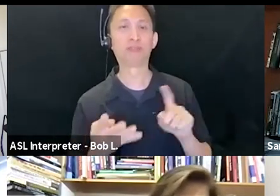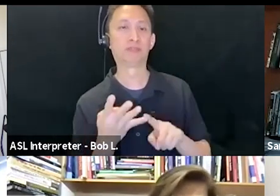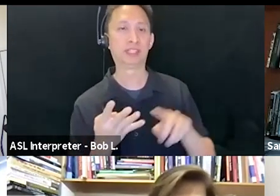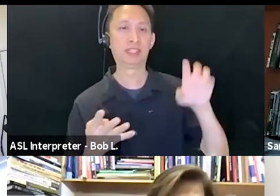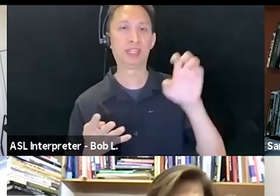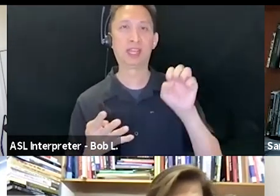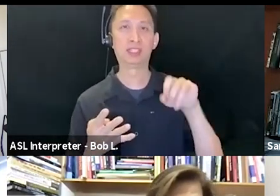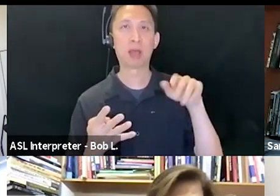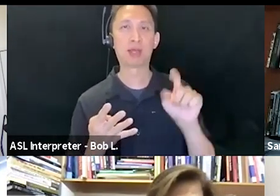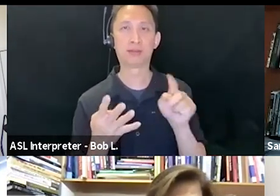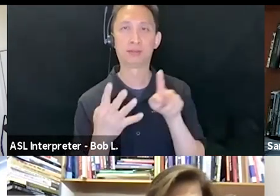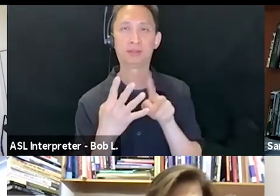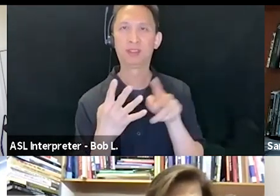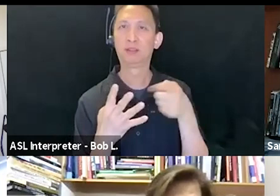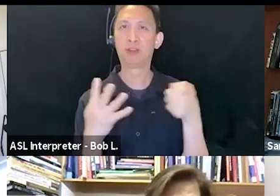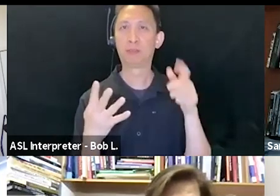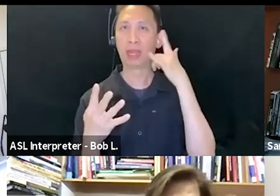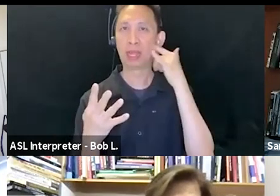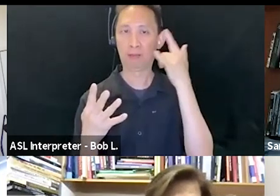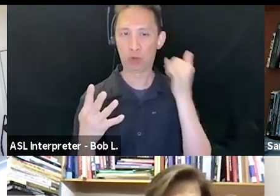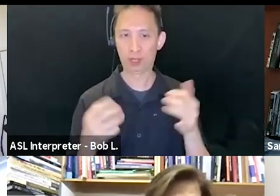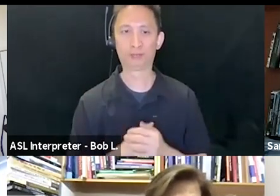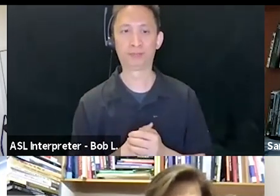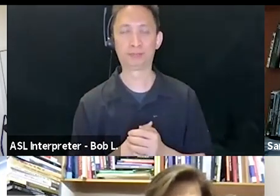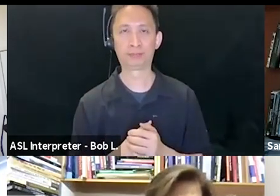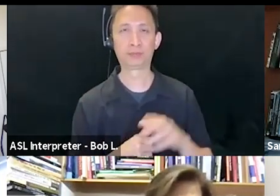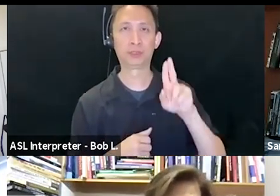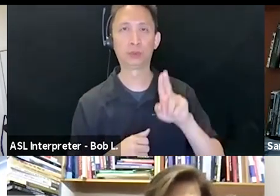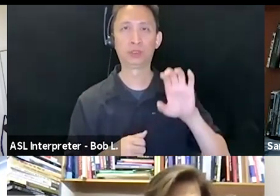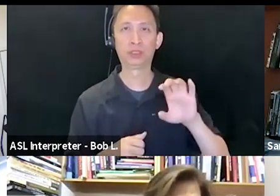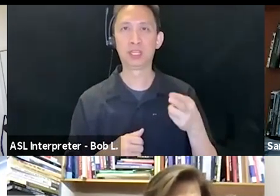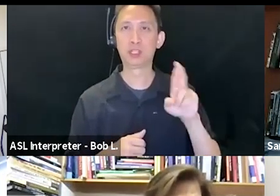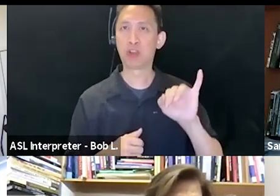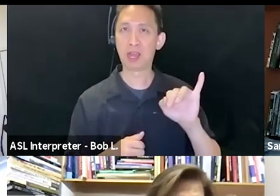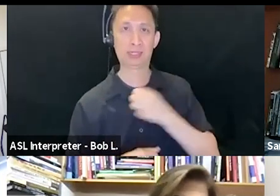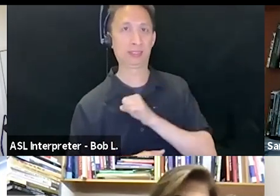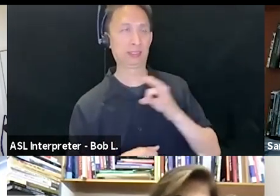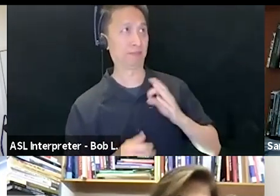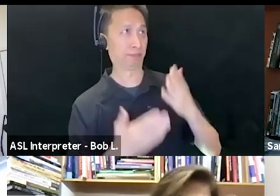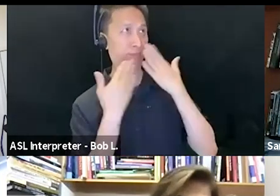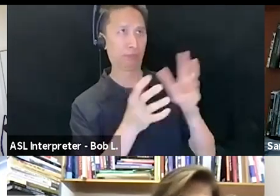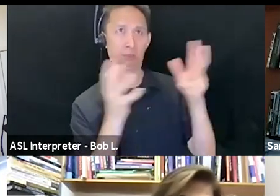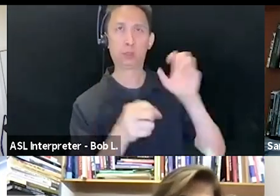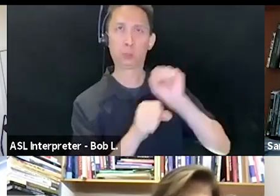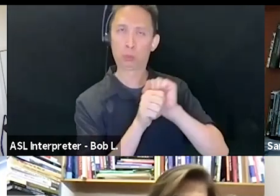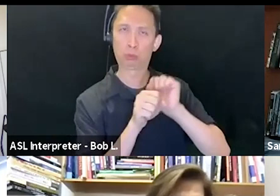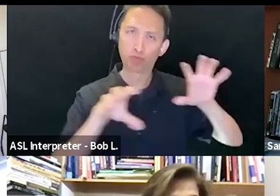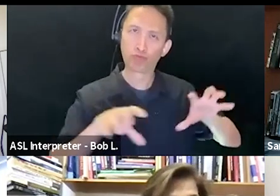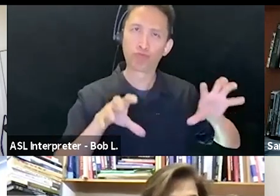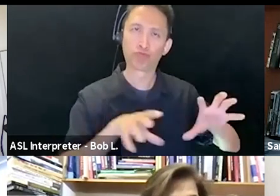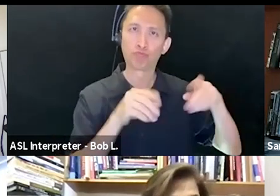Cheers to for UCHRI staff, so tirelessly for working to host our forum and to the two ASL